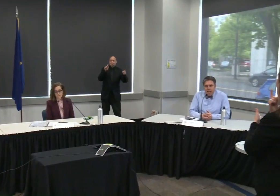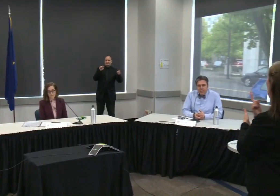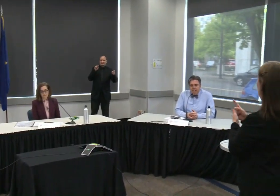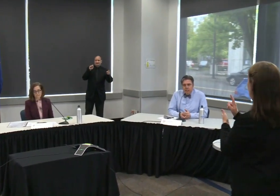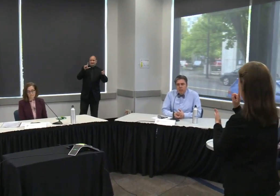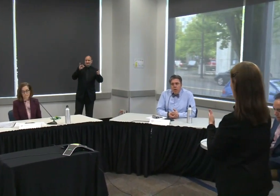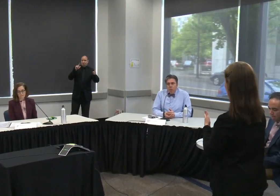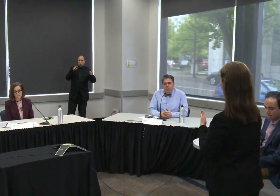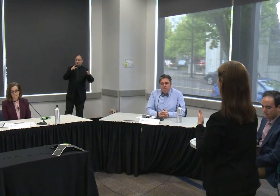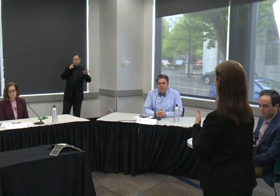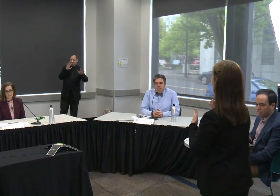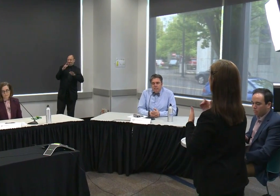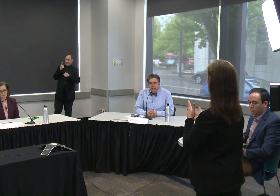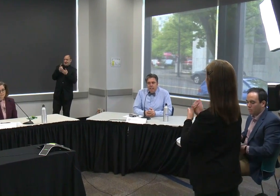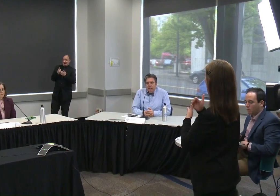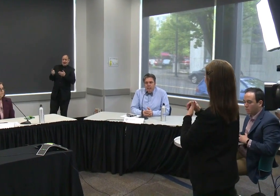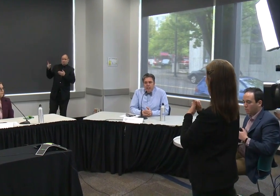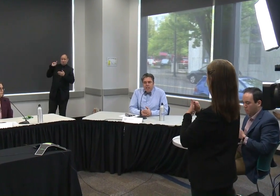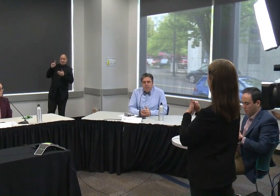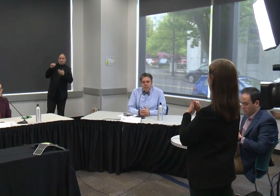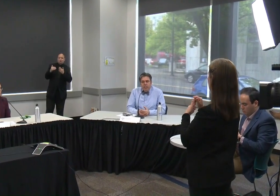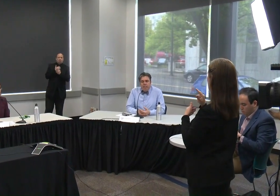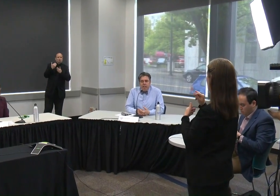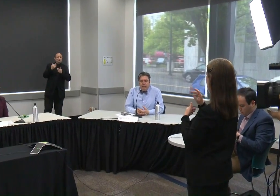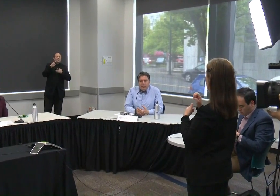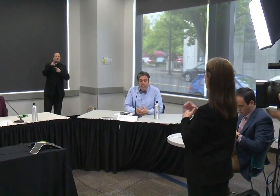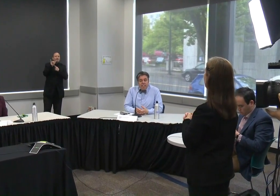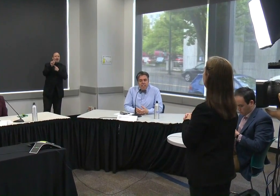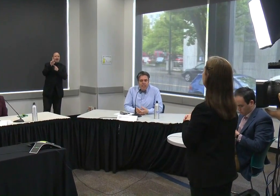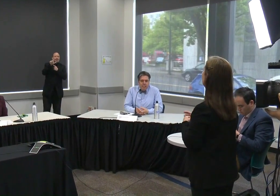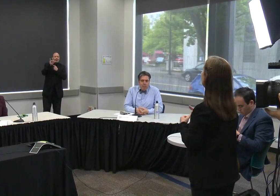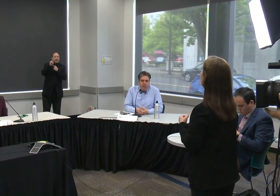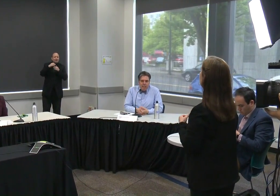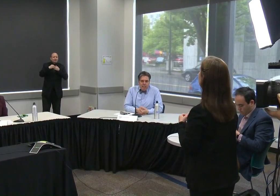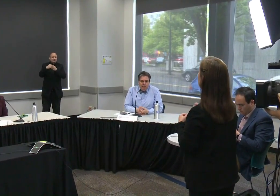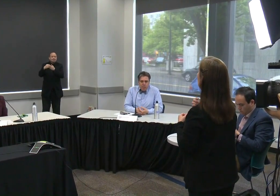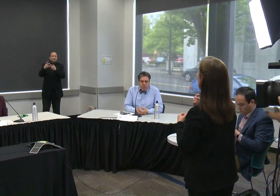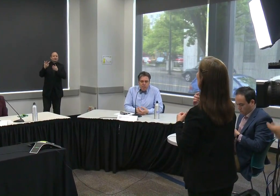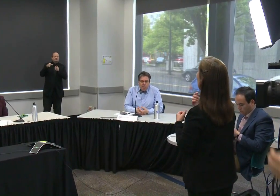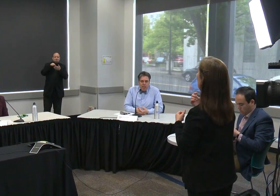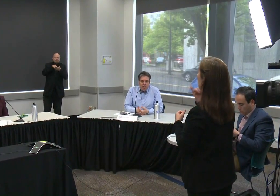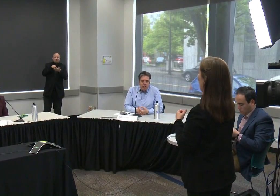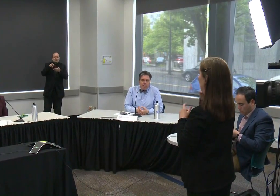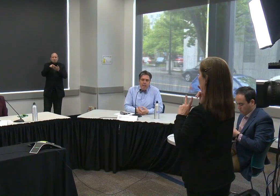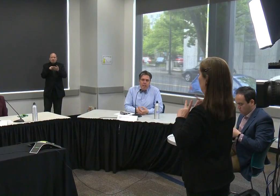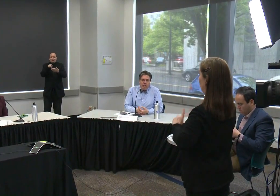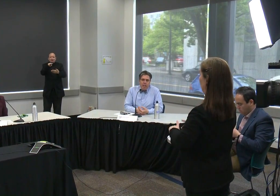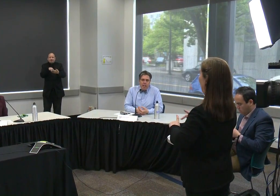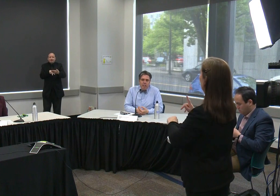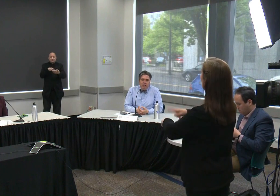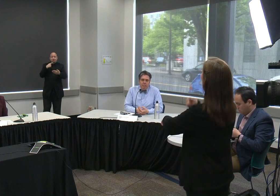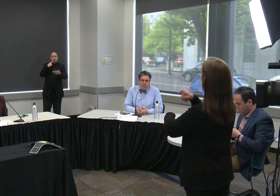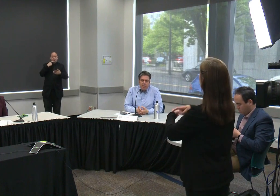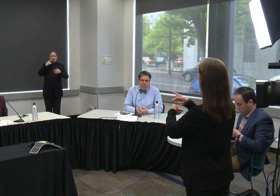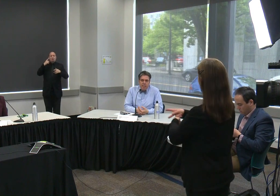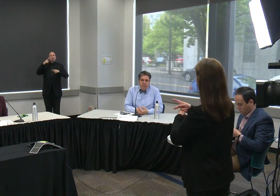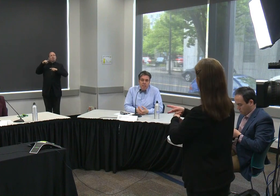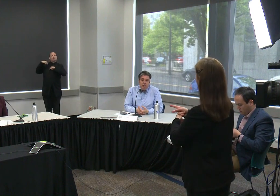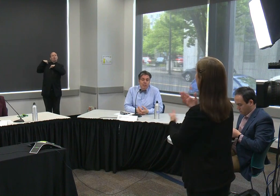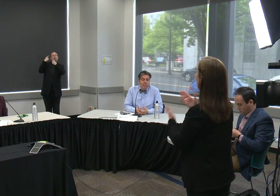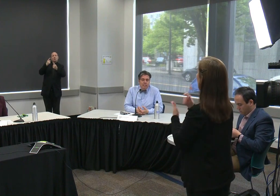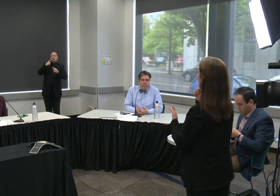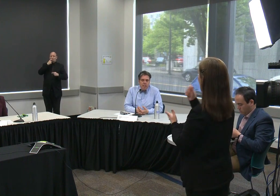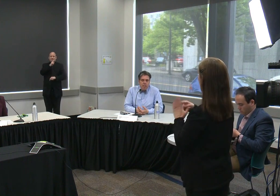into this guidance we have suggested that a degree of testing of asymptomatic individuals in long-term care and other congregate facility